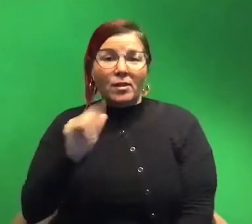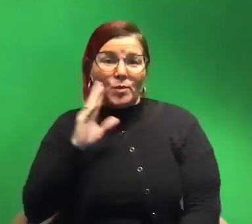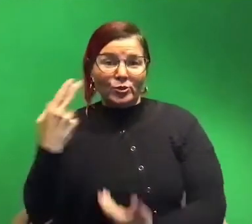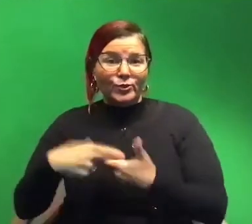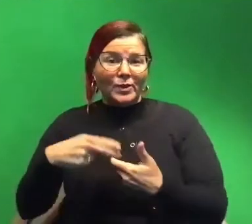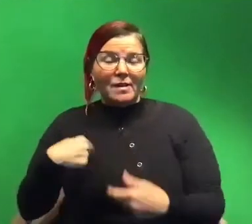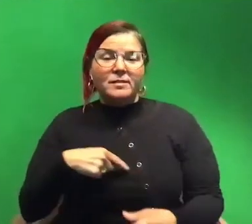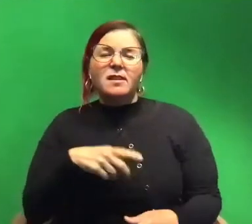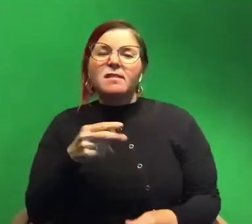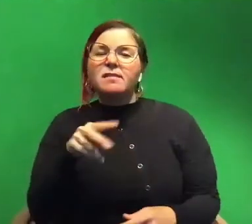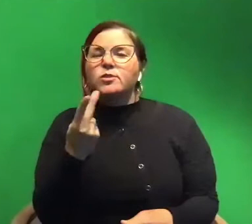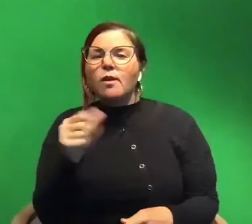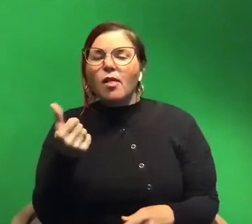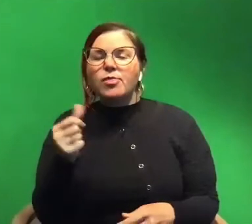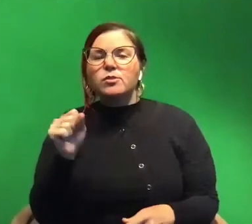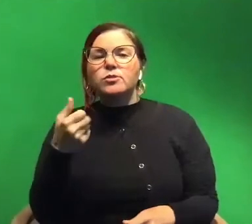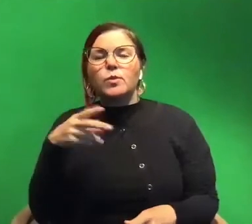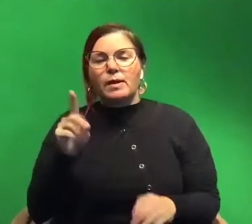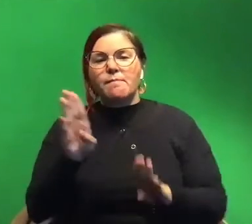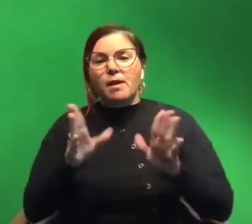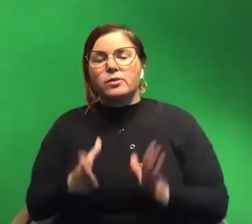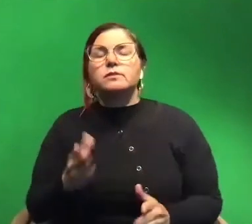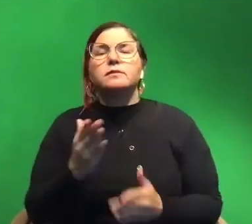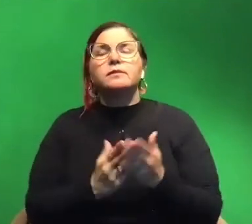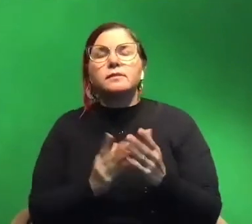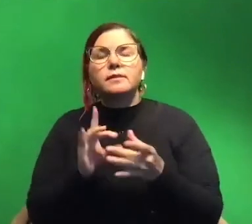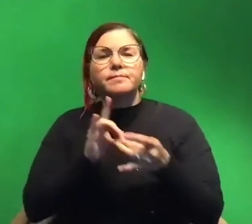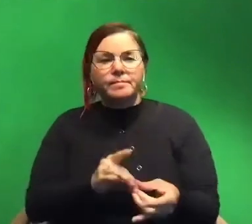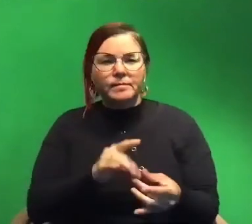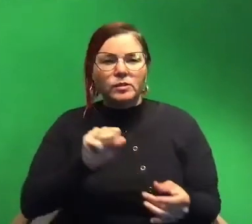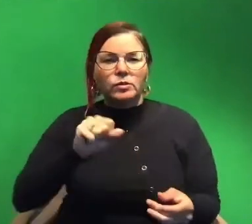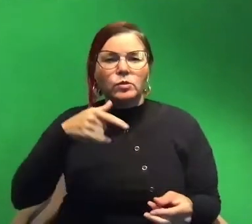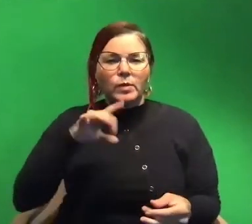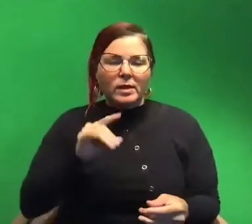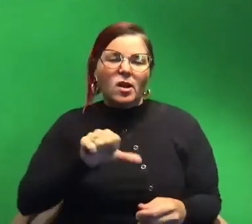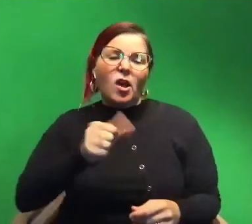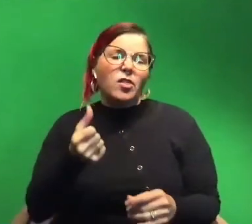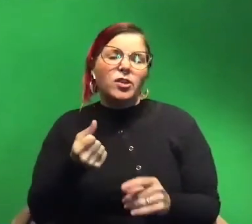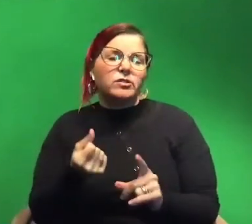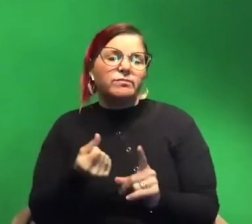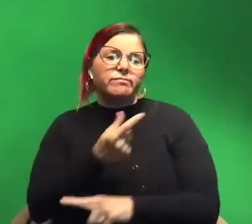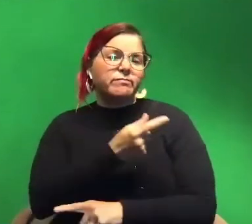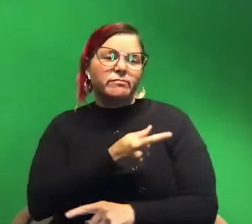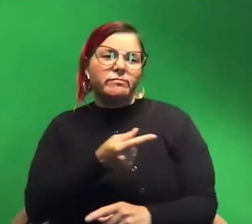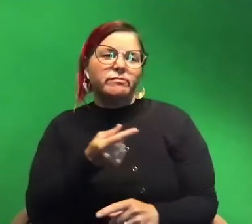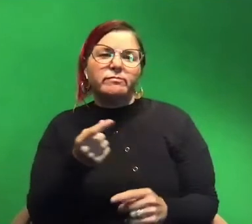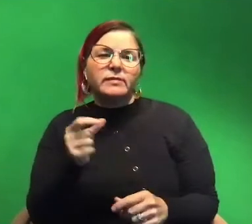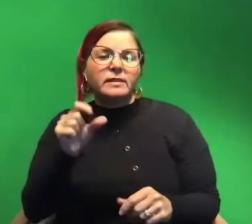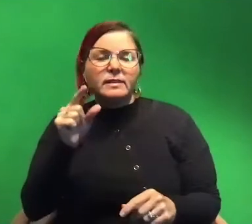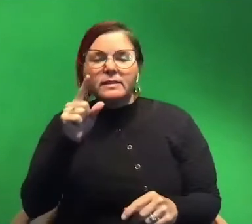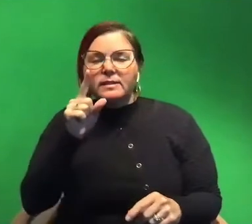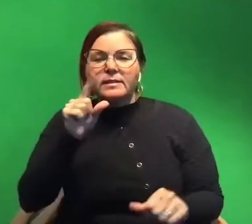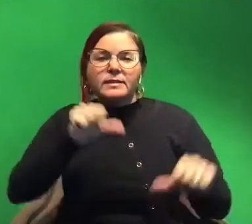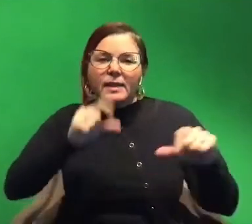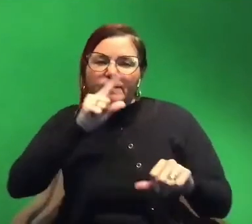as will a couple other squid biologists. Some of the questions will be about squid and others will just be about like sci-fi movies and